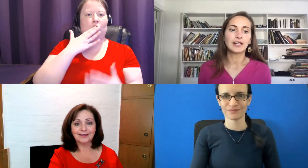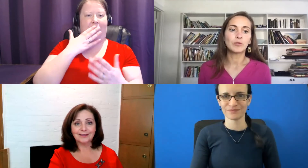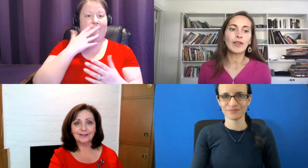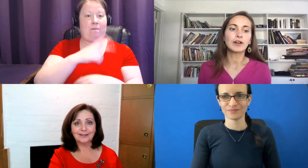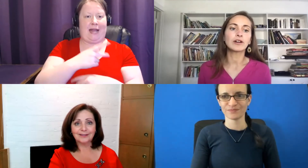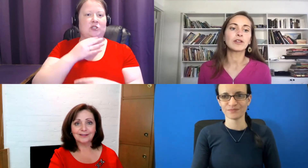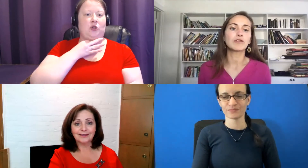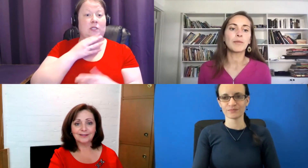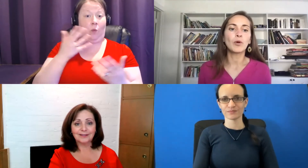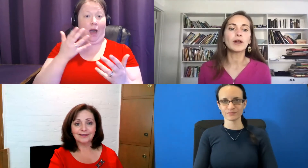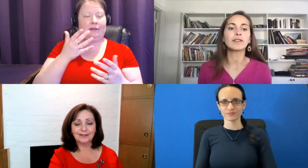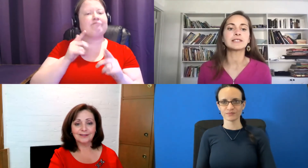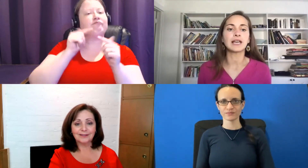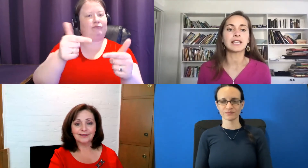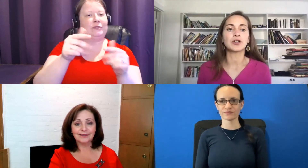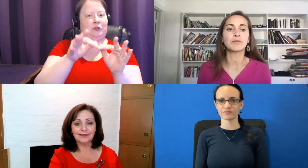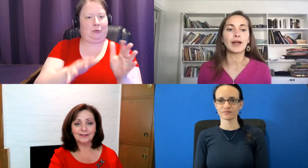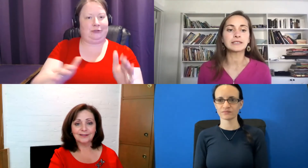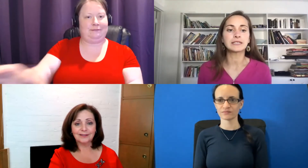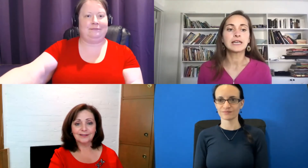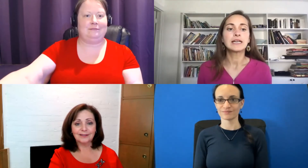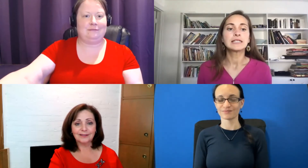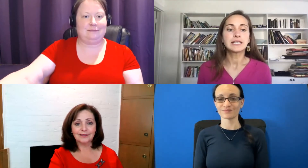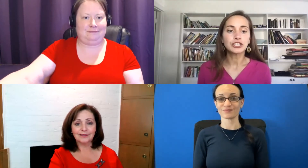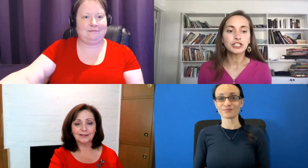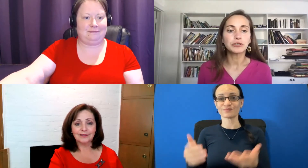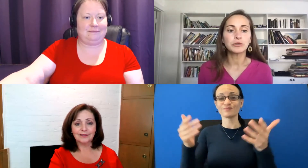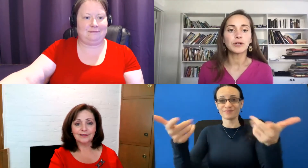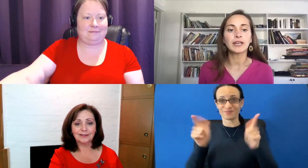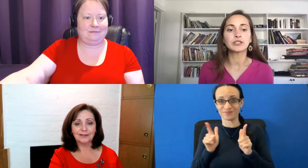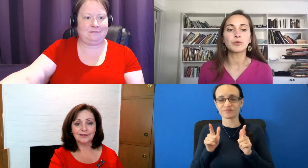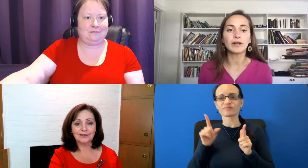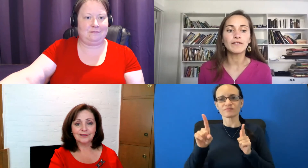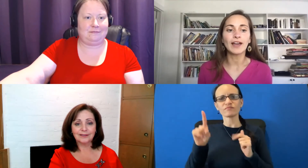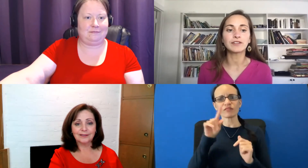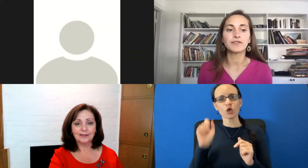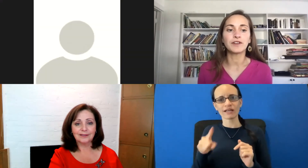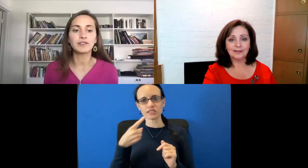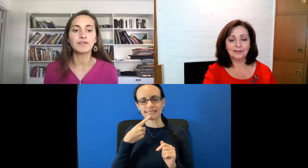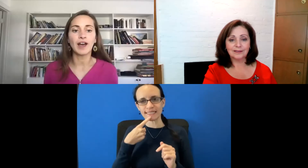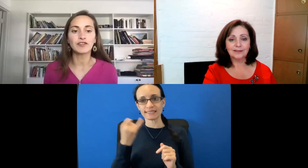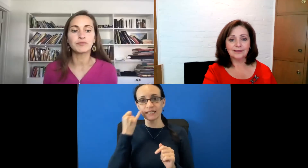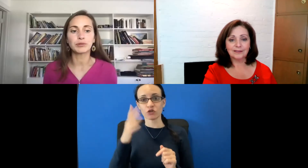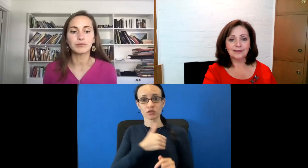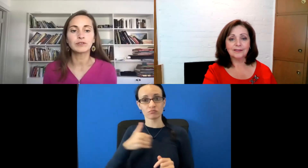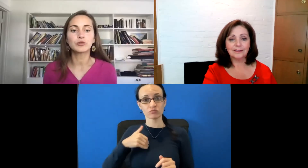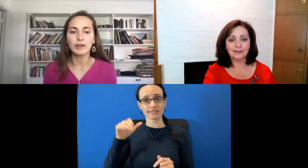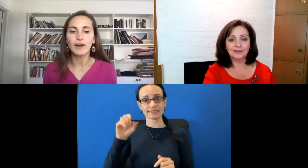whether the report that says that her breast tissue is 25%